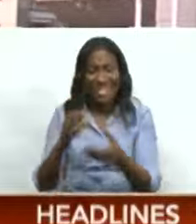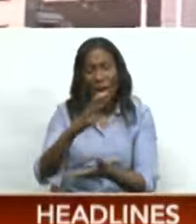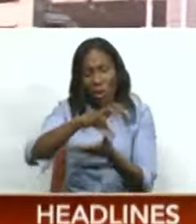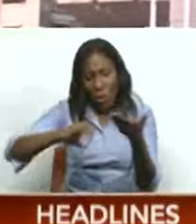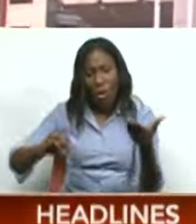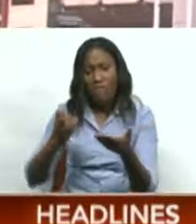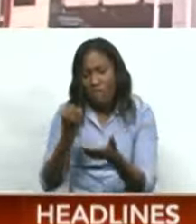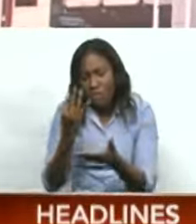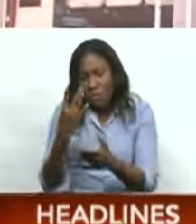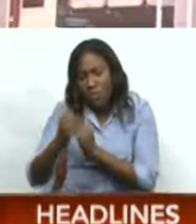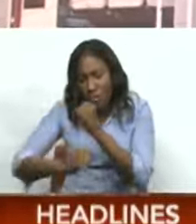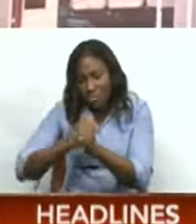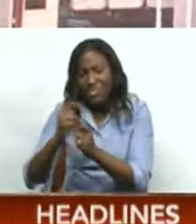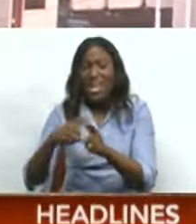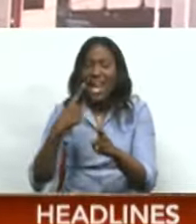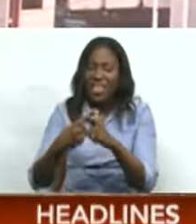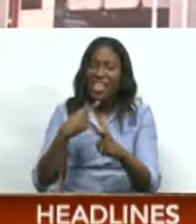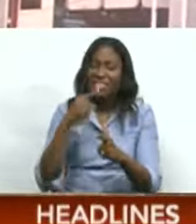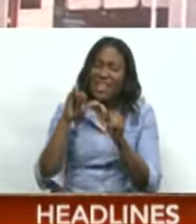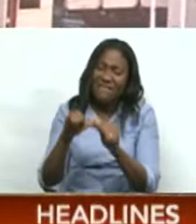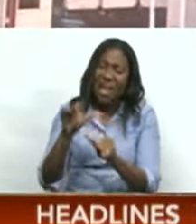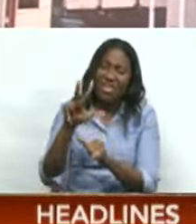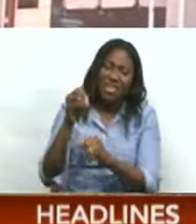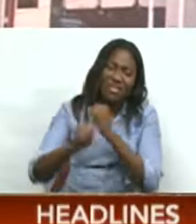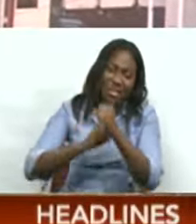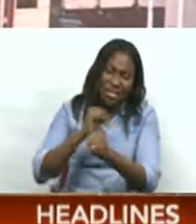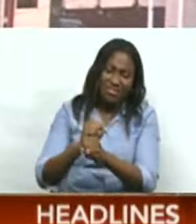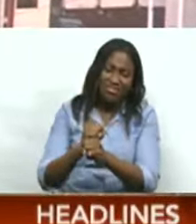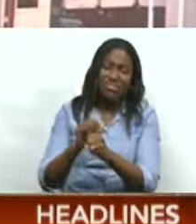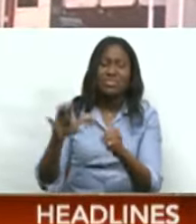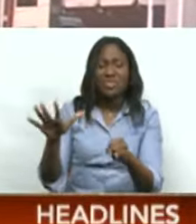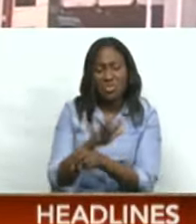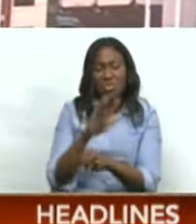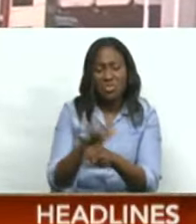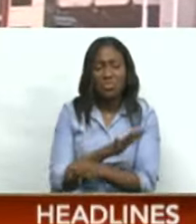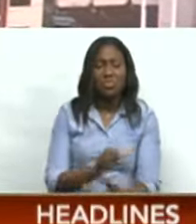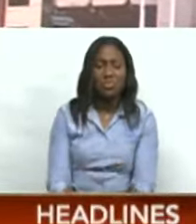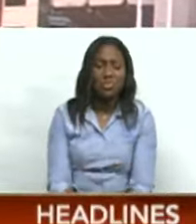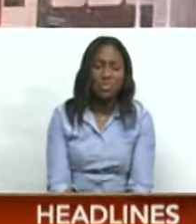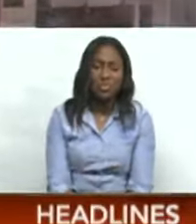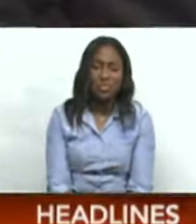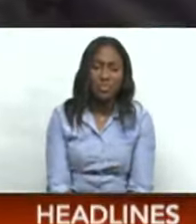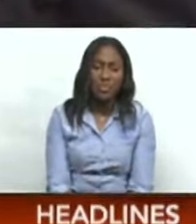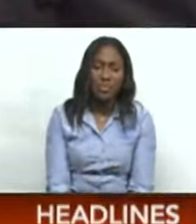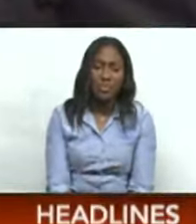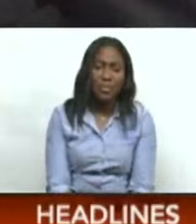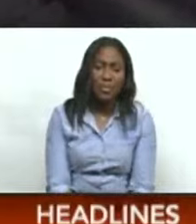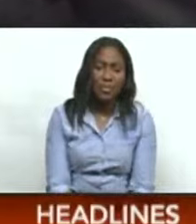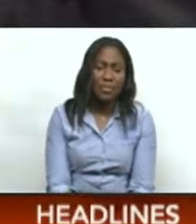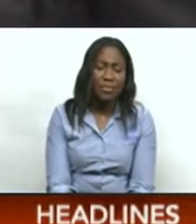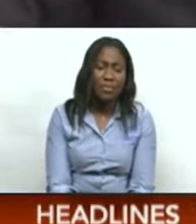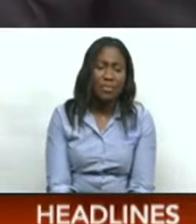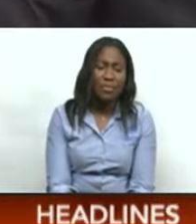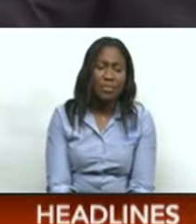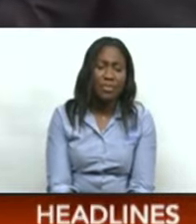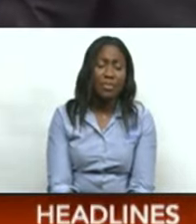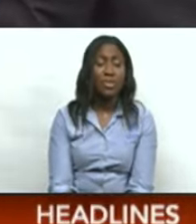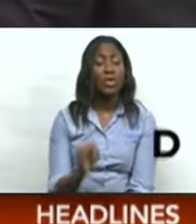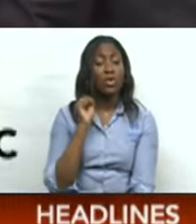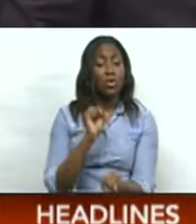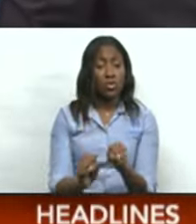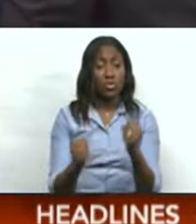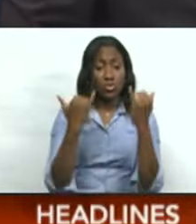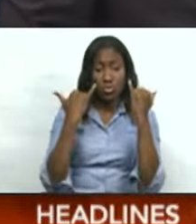and then ordered that the time they spent in prison be deducted from their sentences. Now, as this country